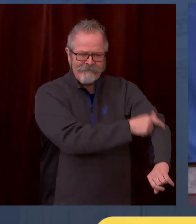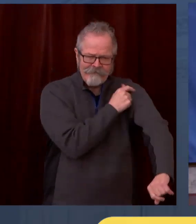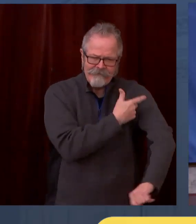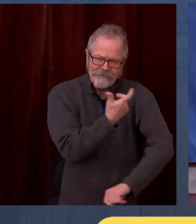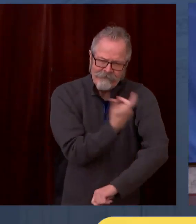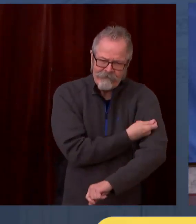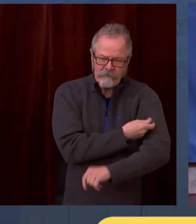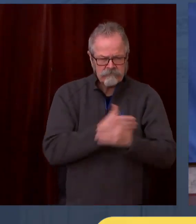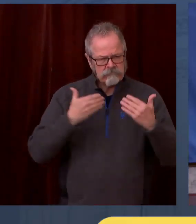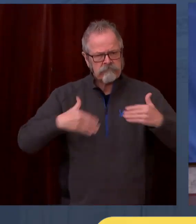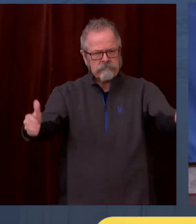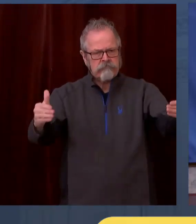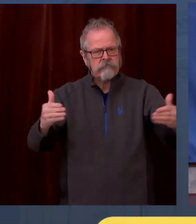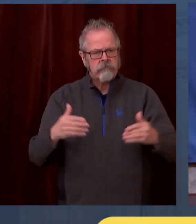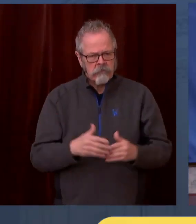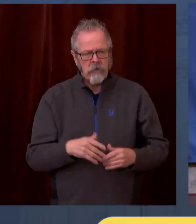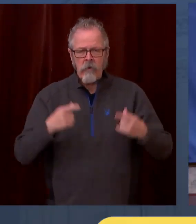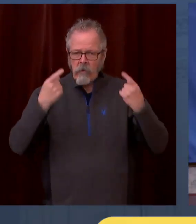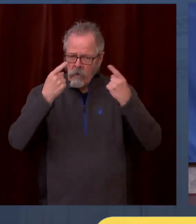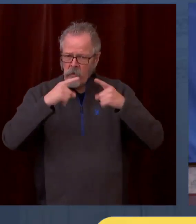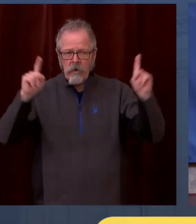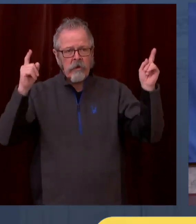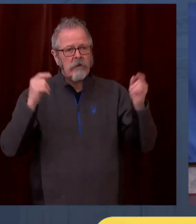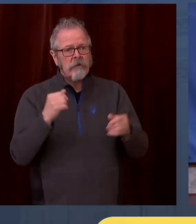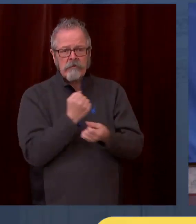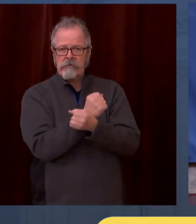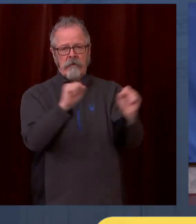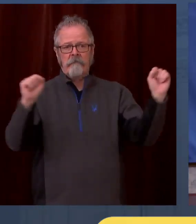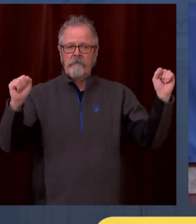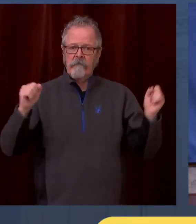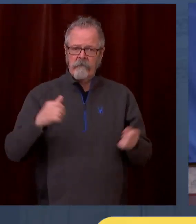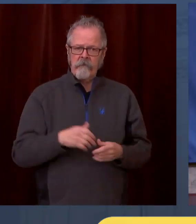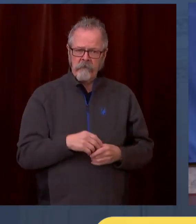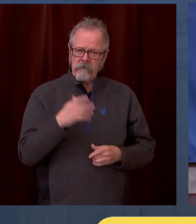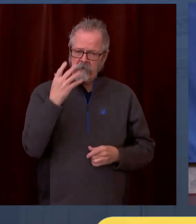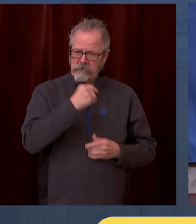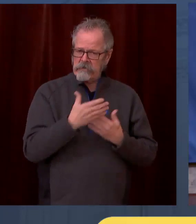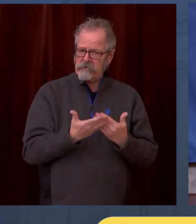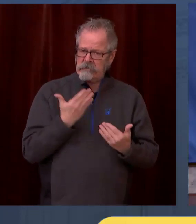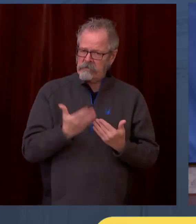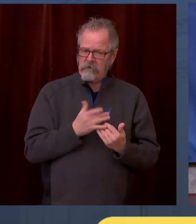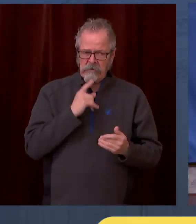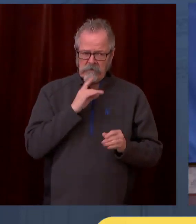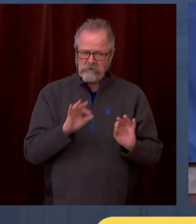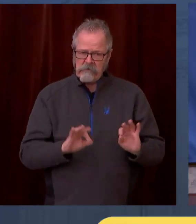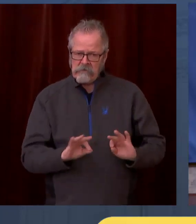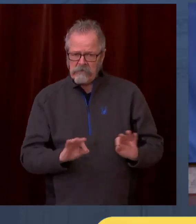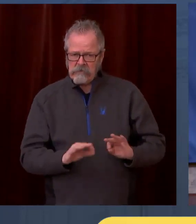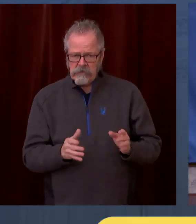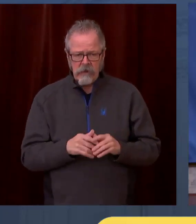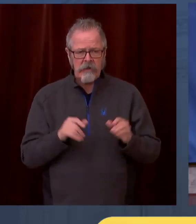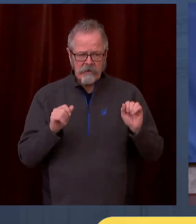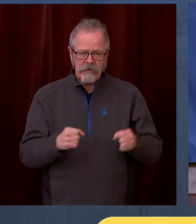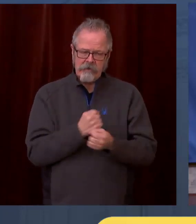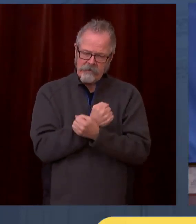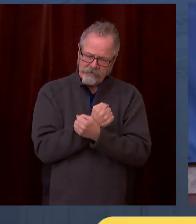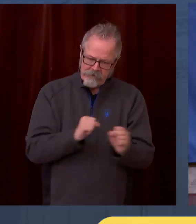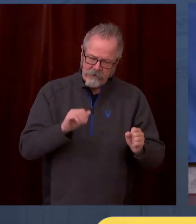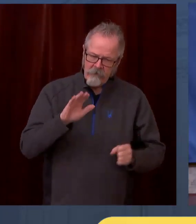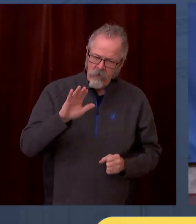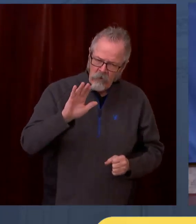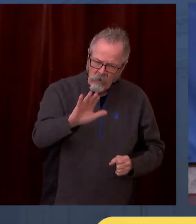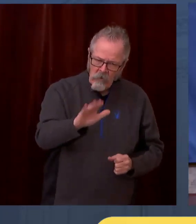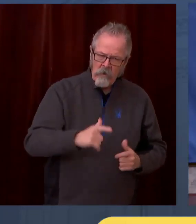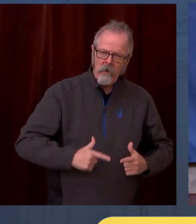It's fairly convenient. And it can save your life and your loved ones. And no matter when you became eligible